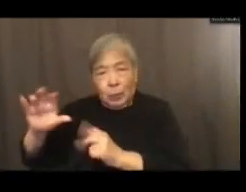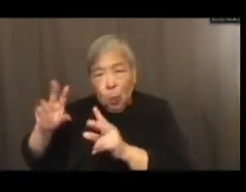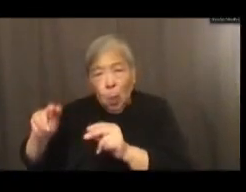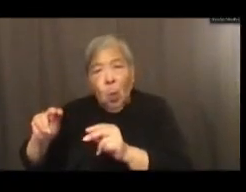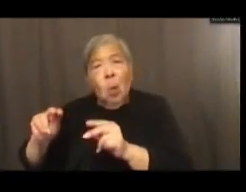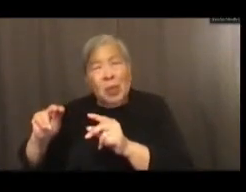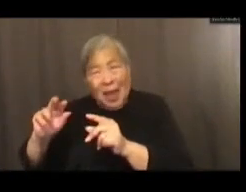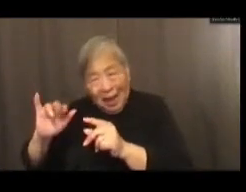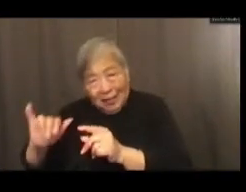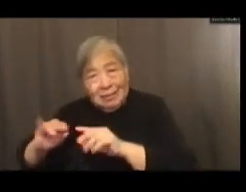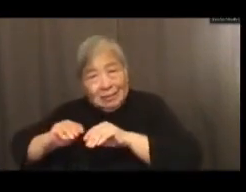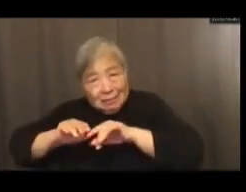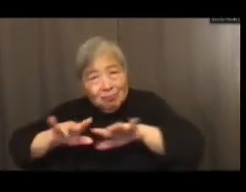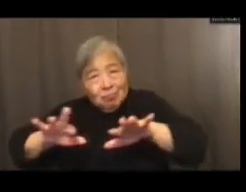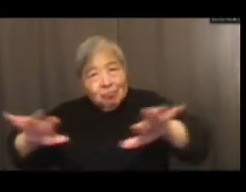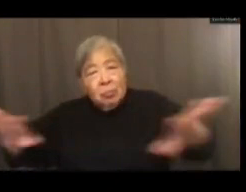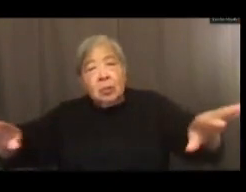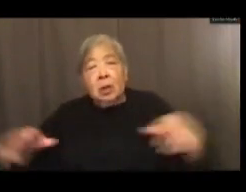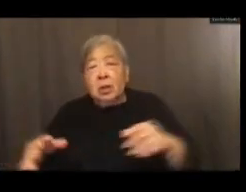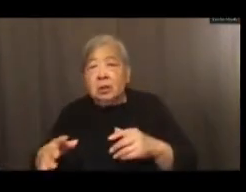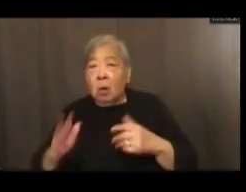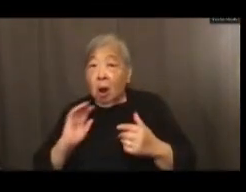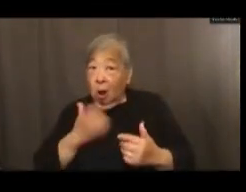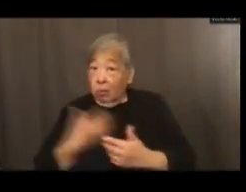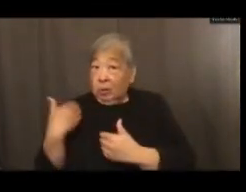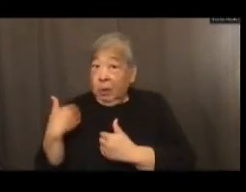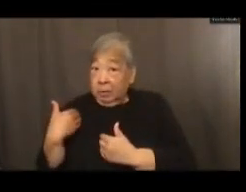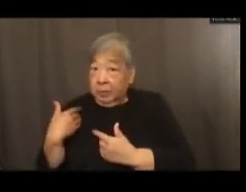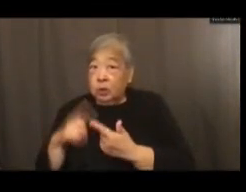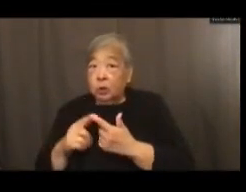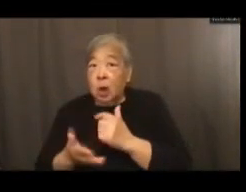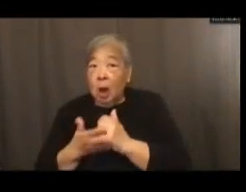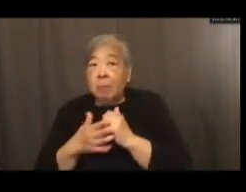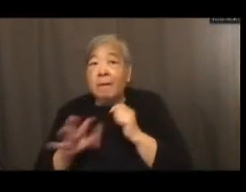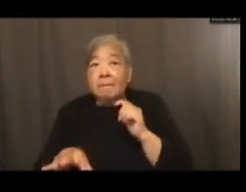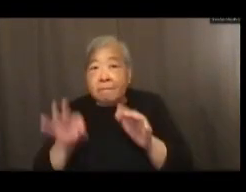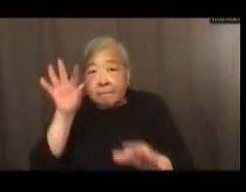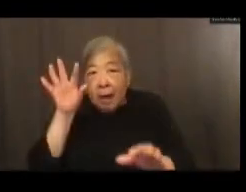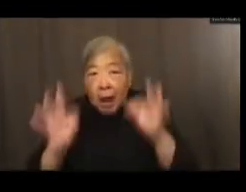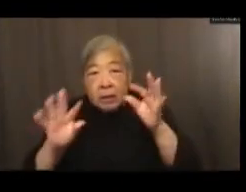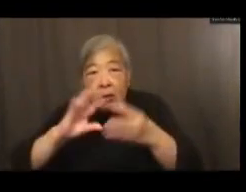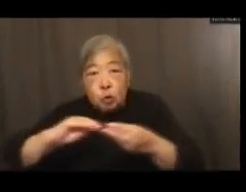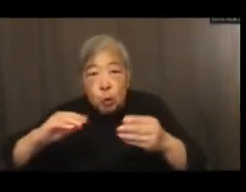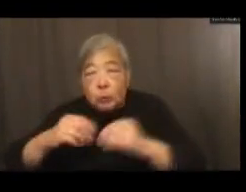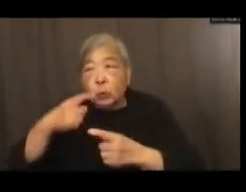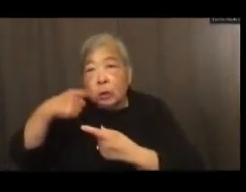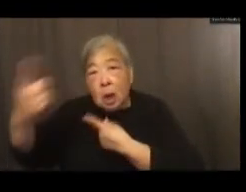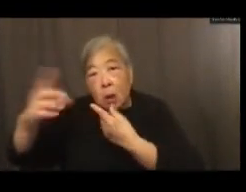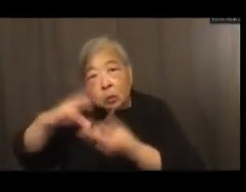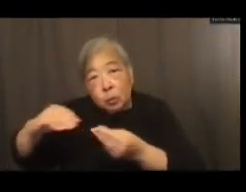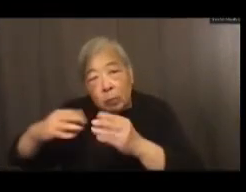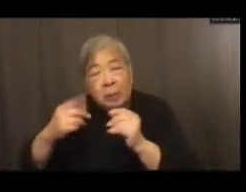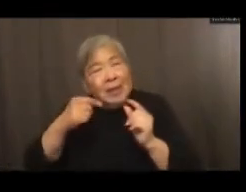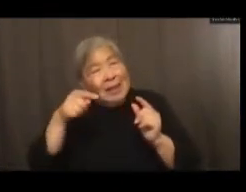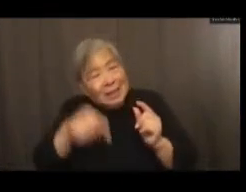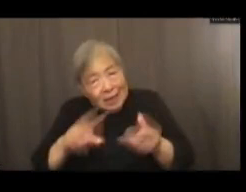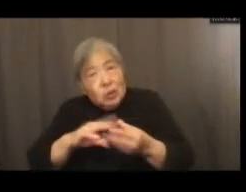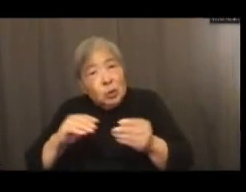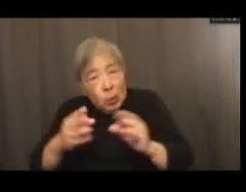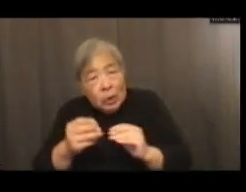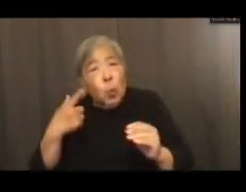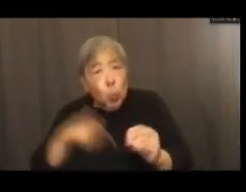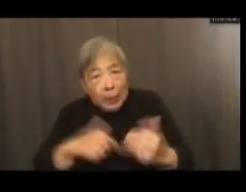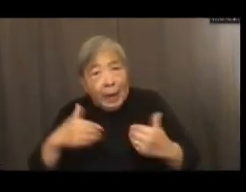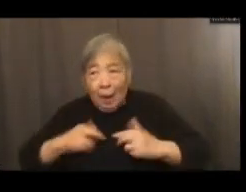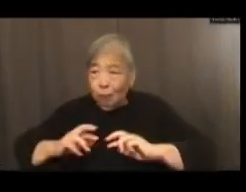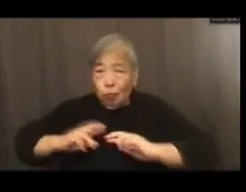And I think it's up to us to help unlock some of these stories that people can understand. These are stories that we had at the